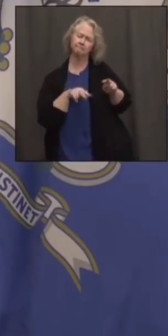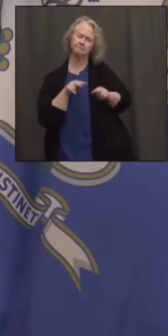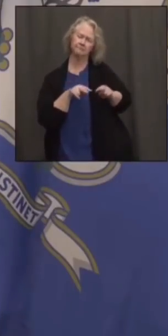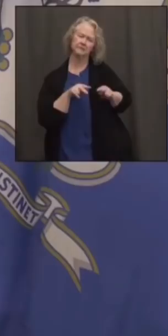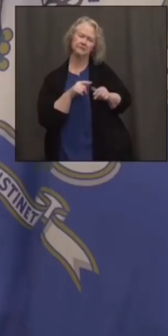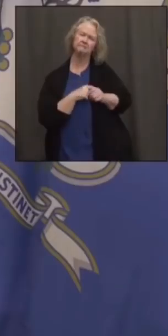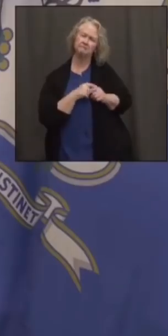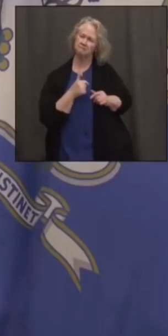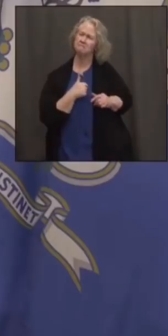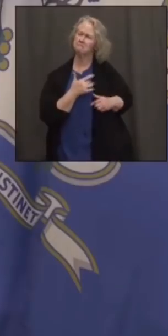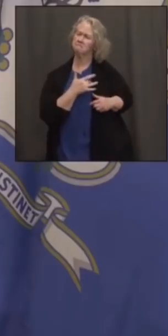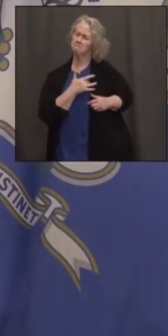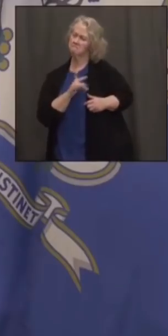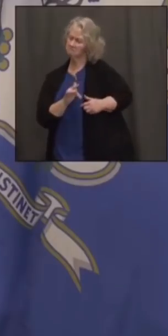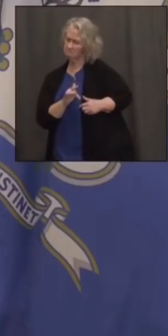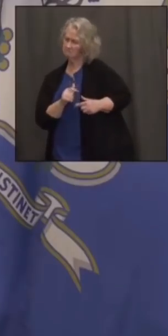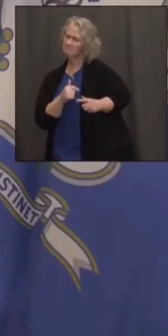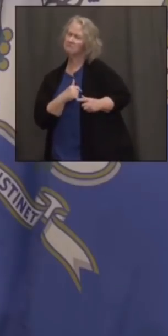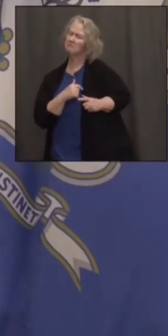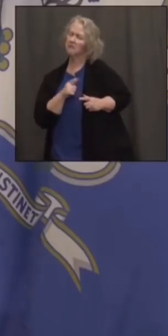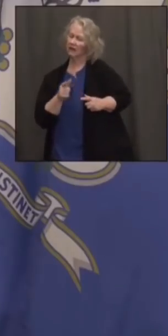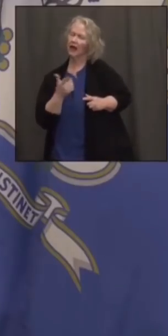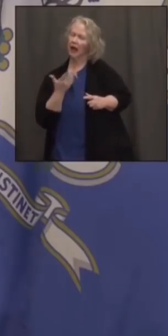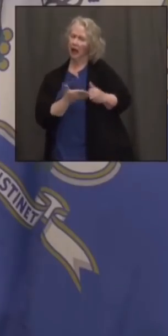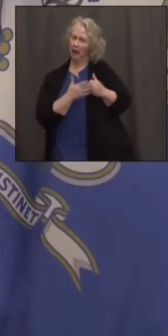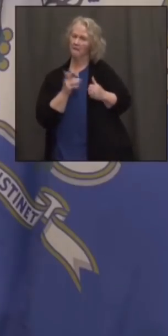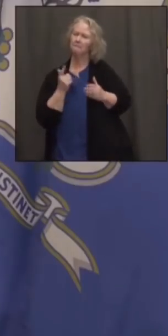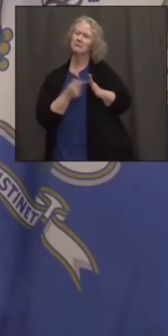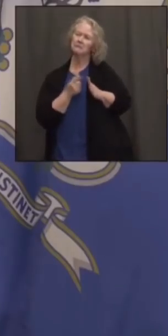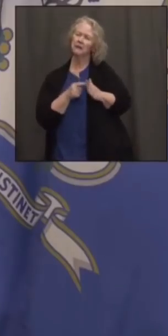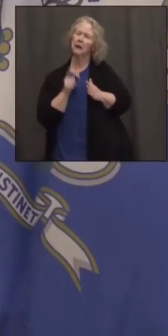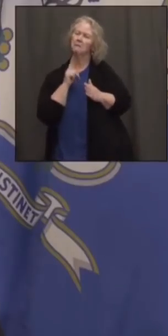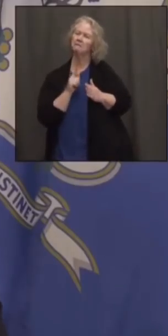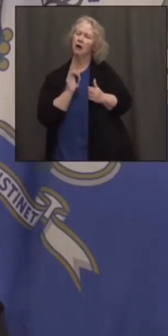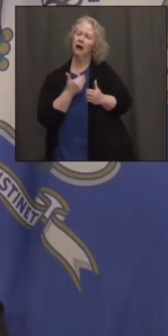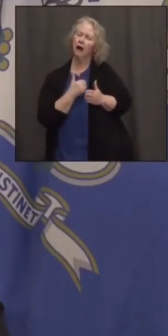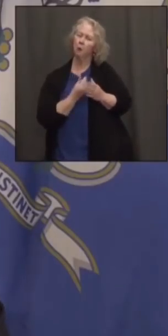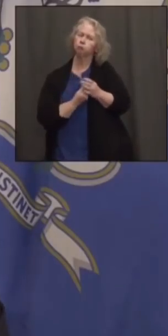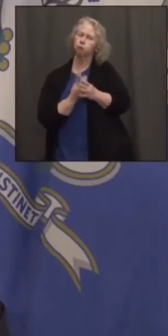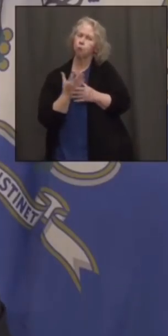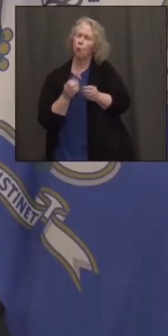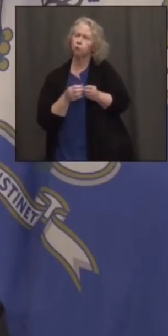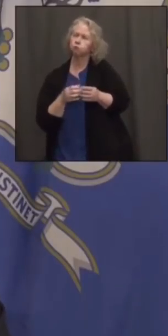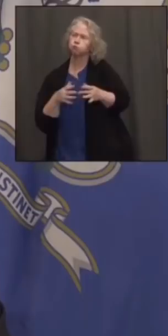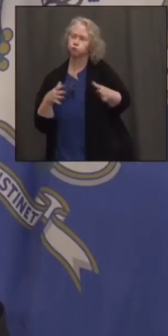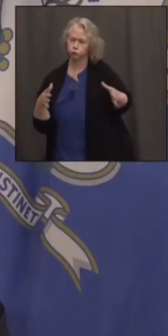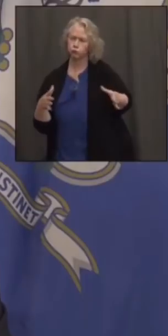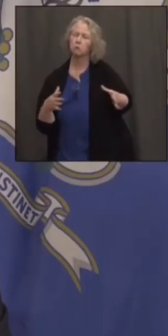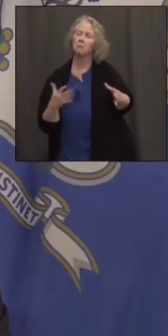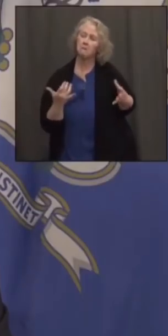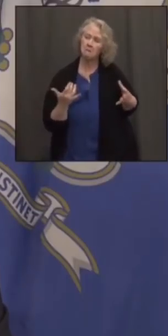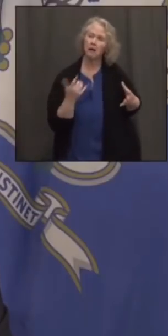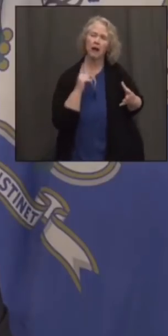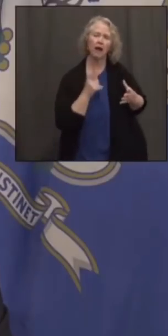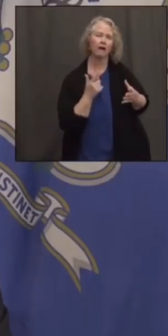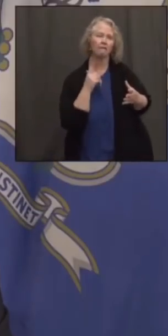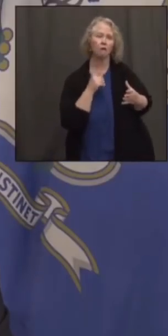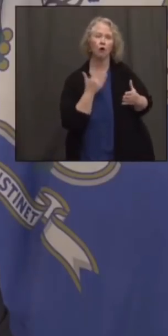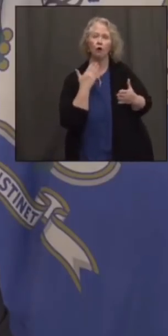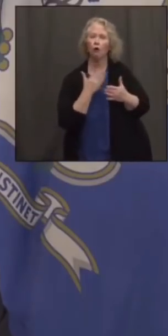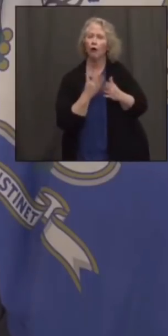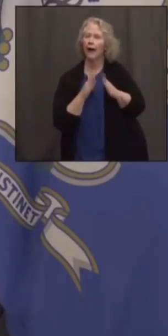I'm sympathetic to bonding in terms of economic growth, development, and opportunities. So when it comes to affordable housing, when it comes to